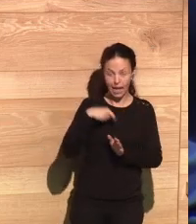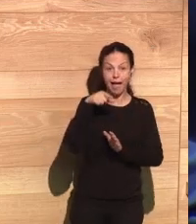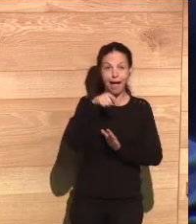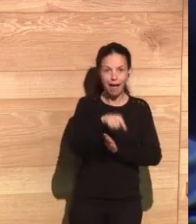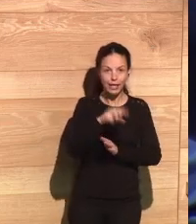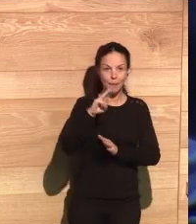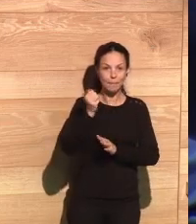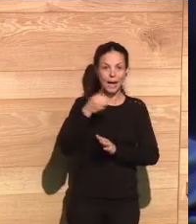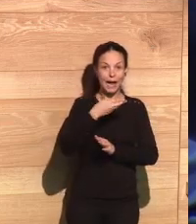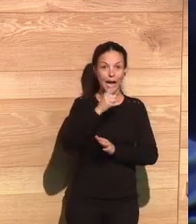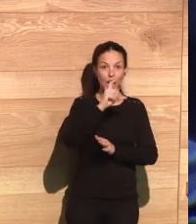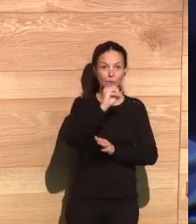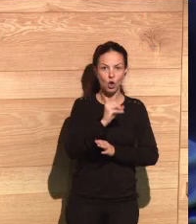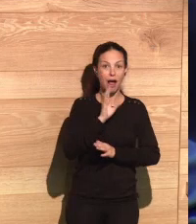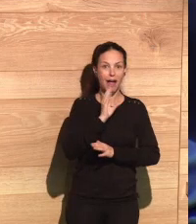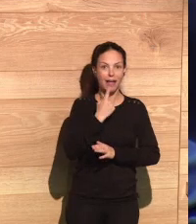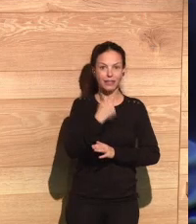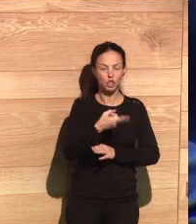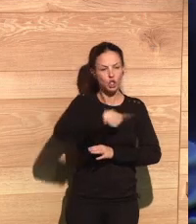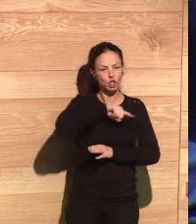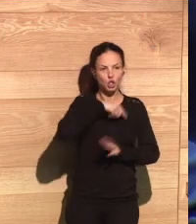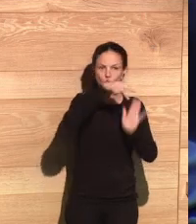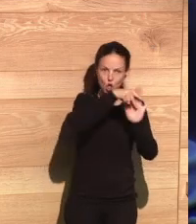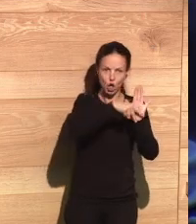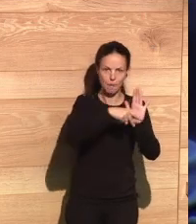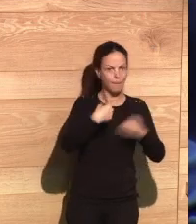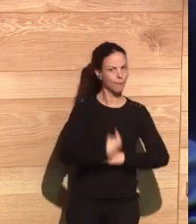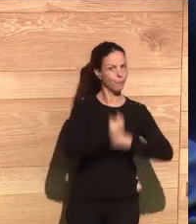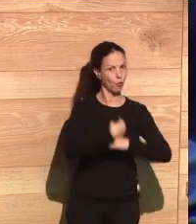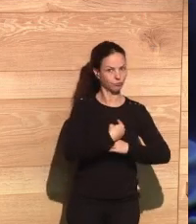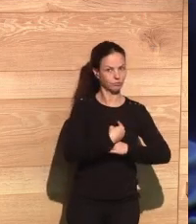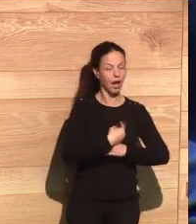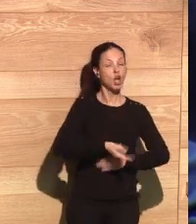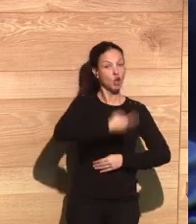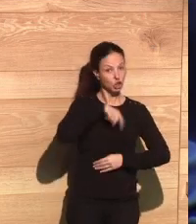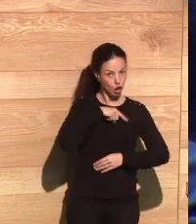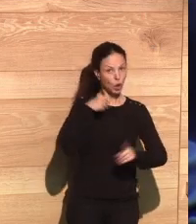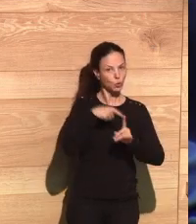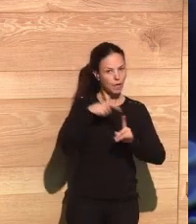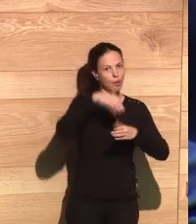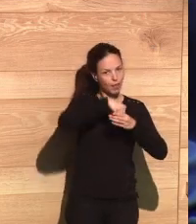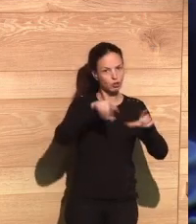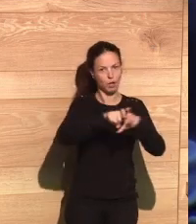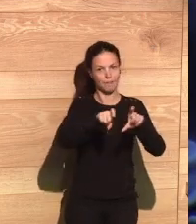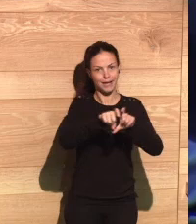data. And as Pablo mentioned before, we have certain principles that we have